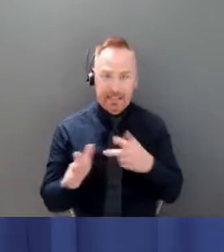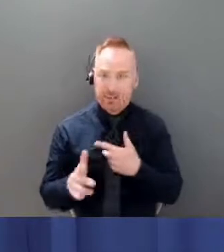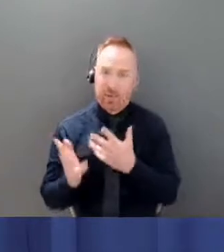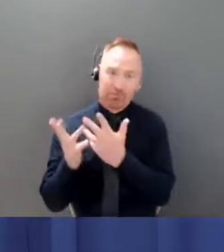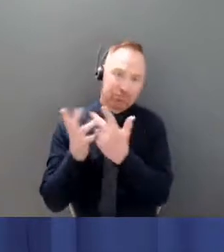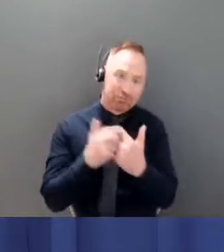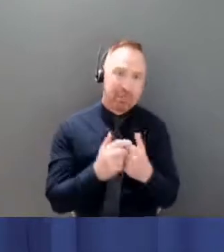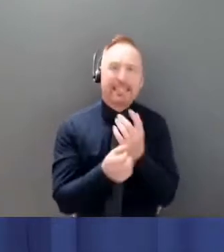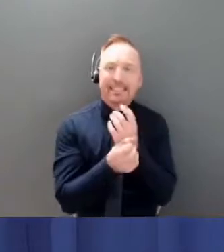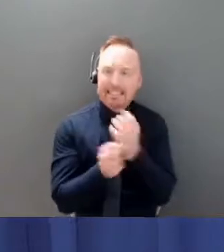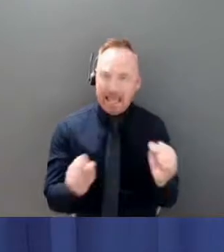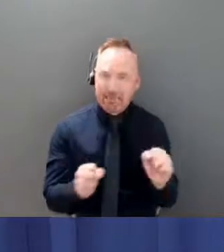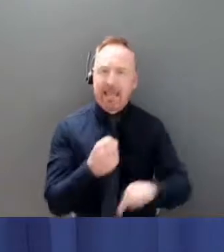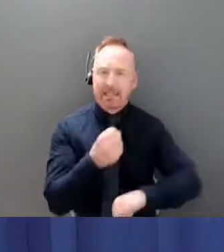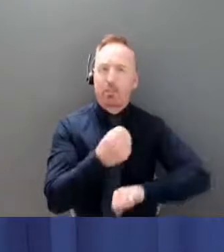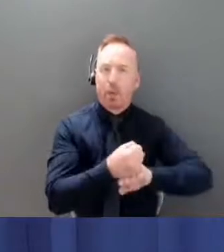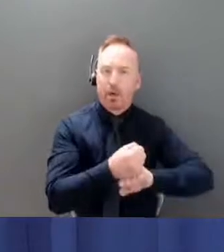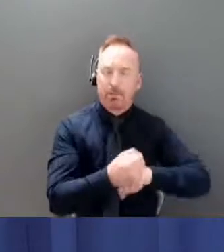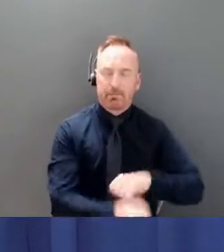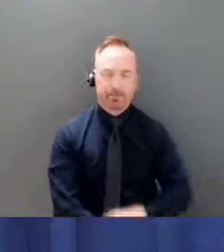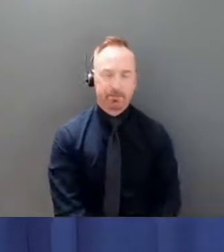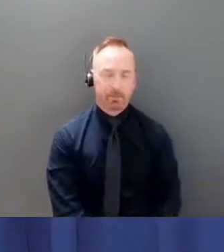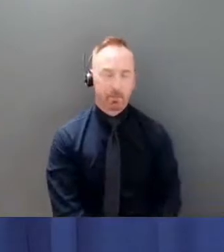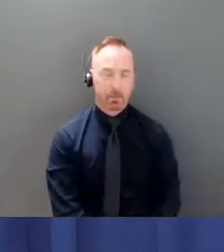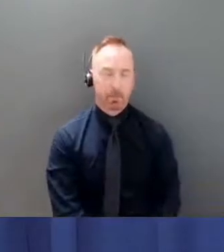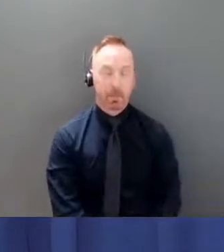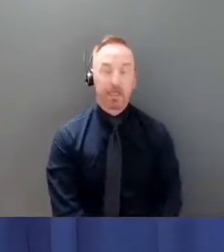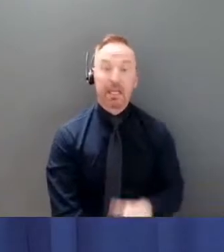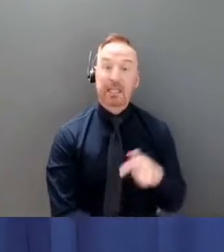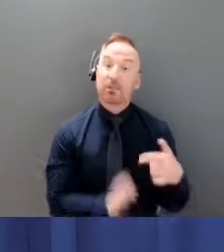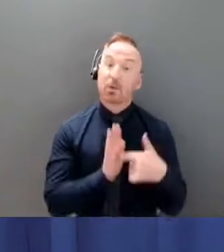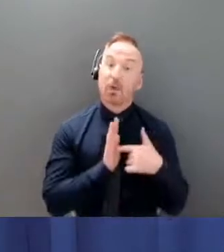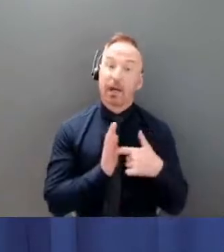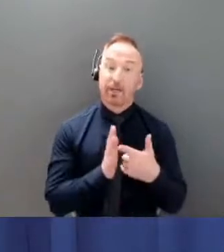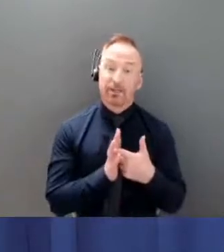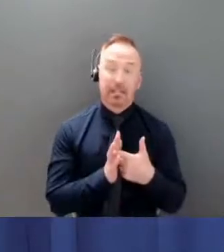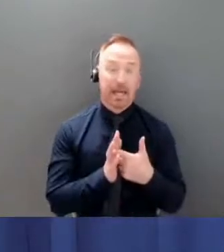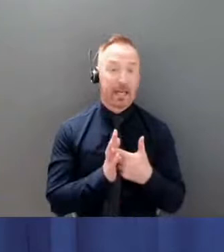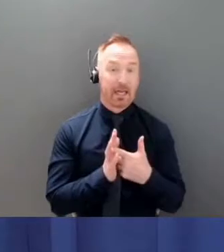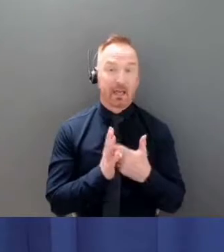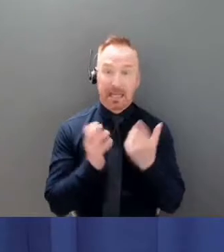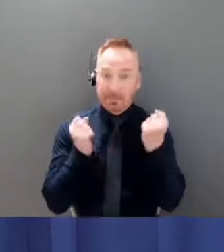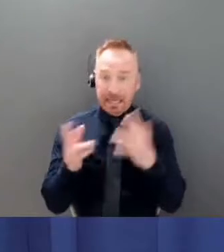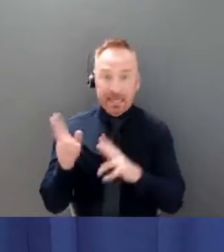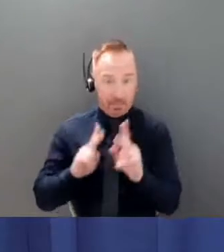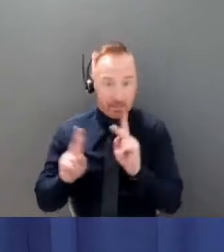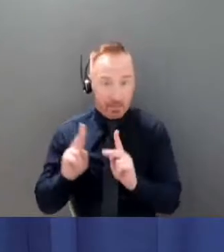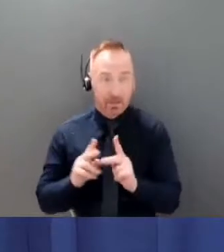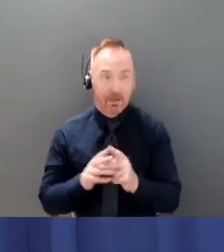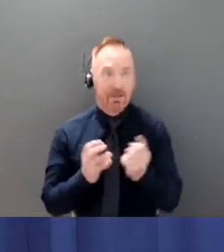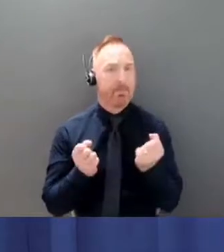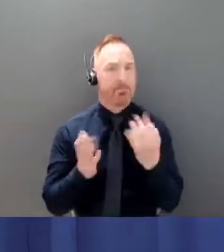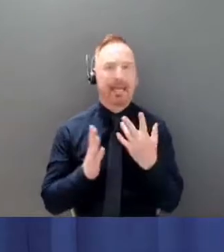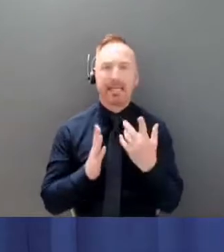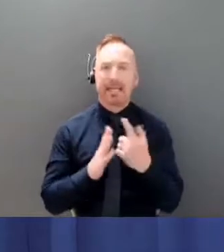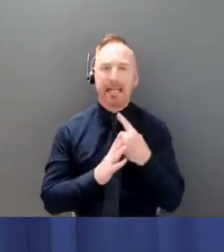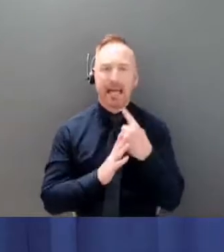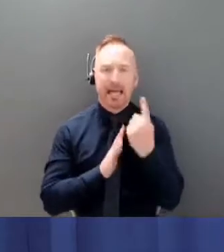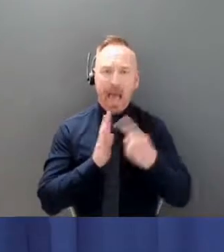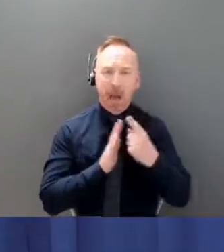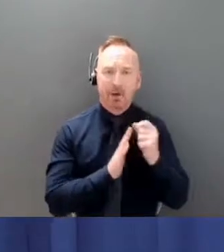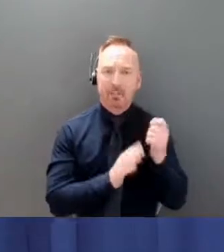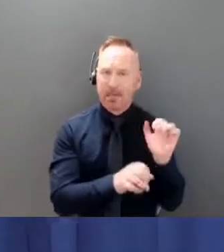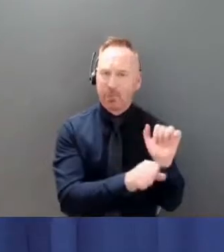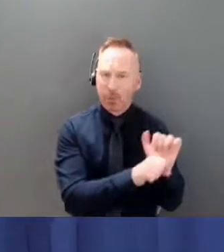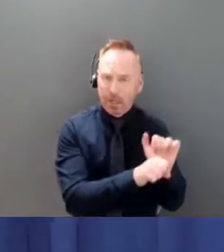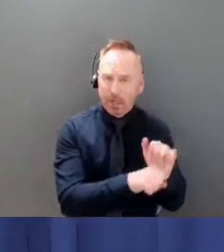way um so and this requires a lot of people a lot of hours and a lot of work but but it is a really a